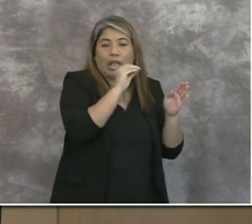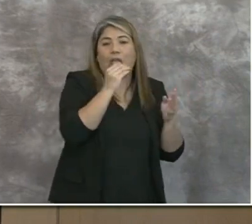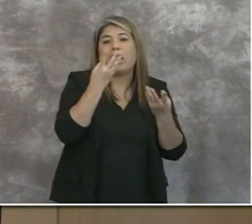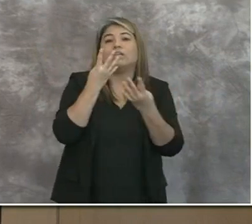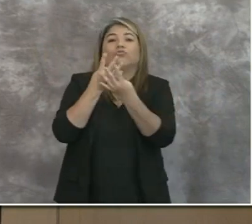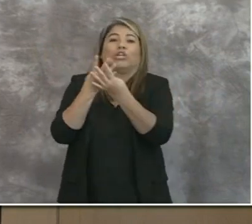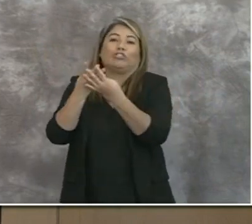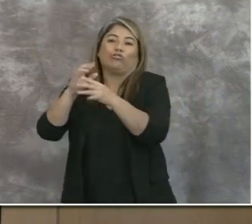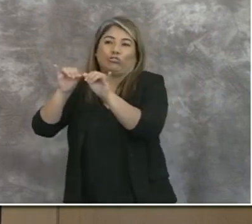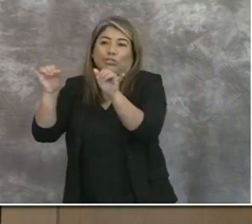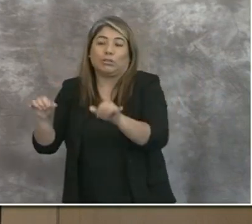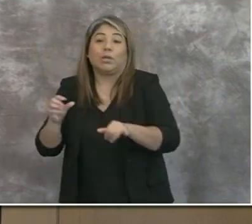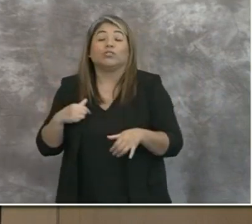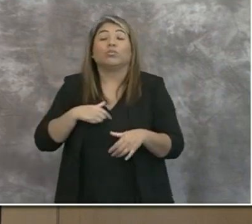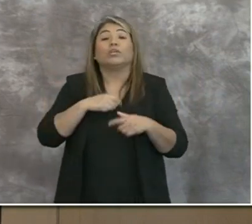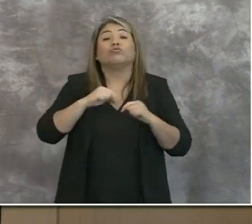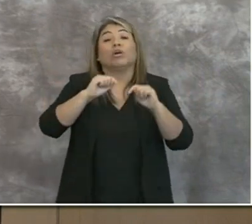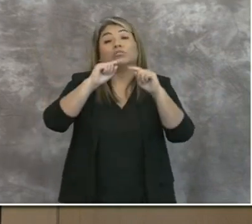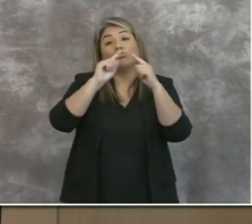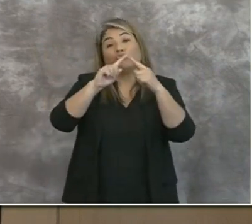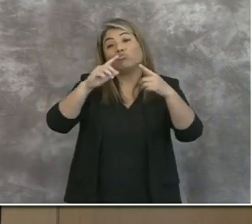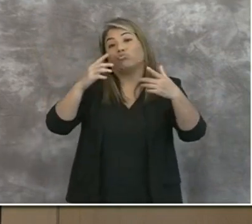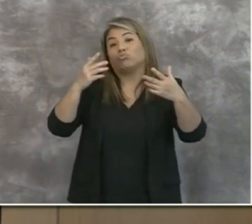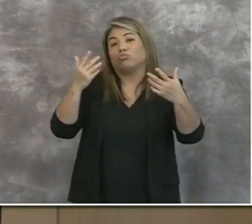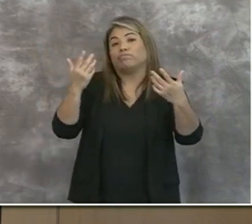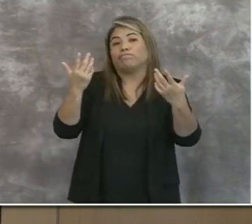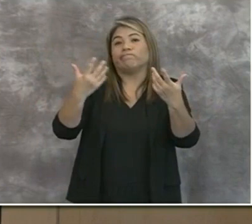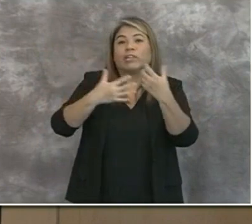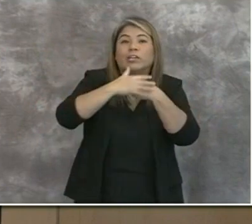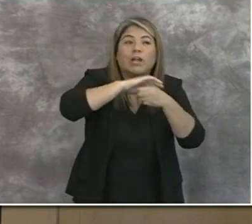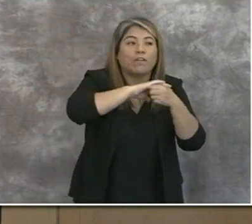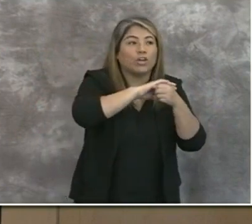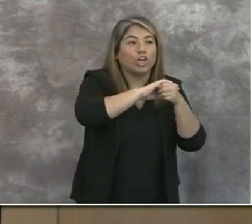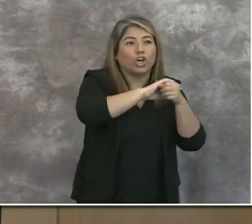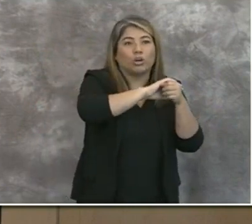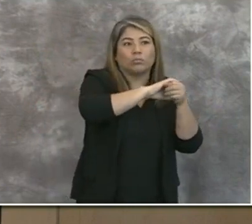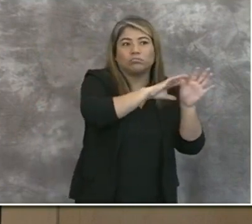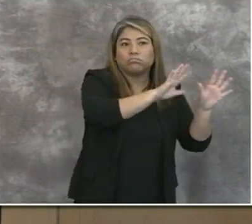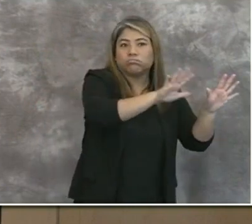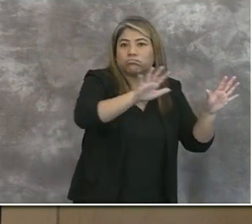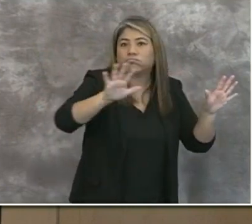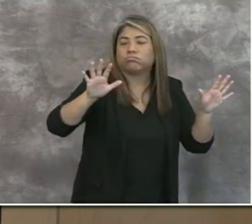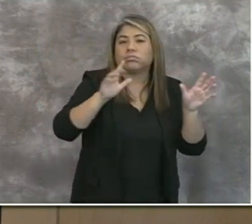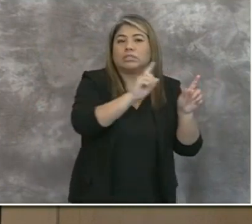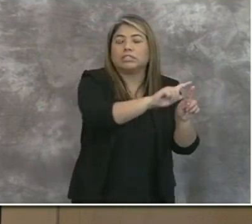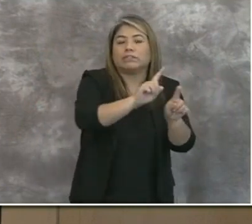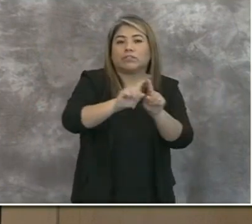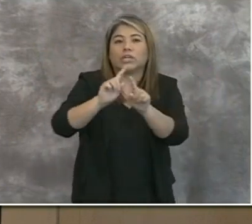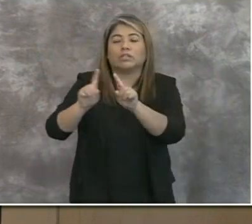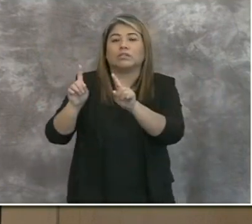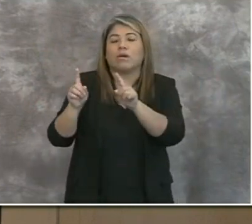system. So we've tried to cover all of the different